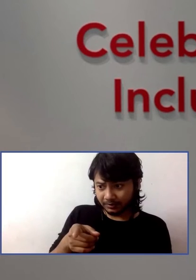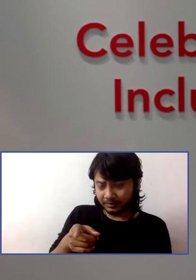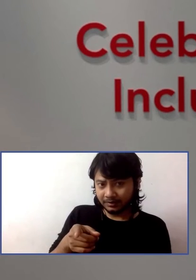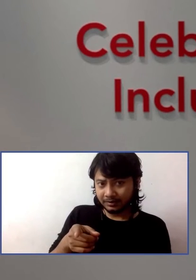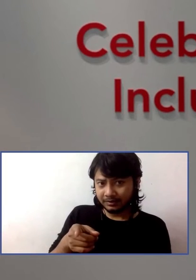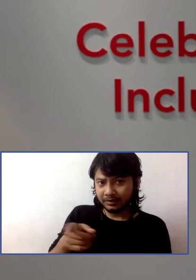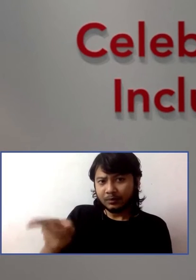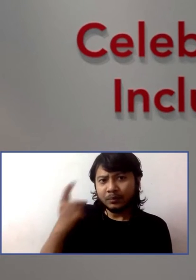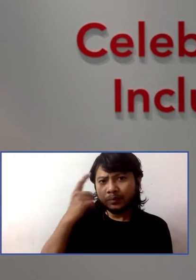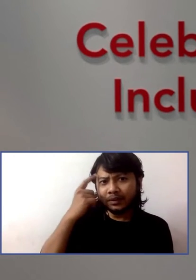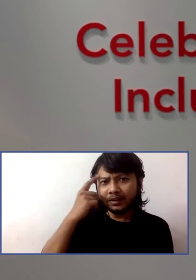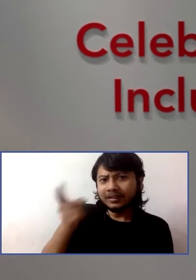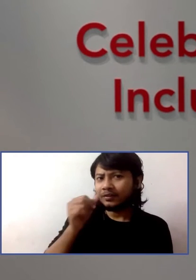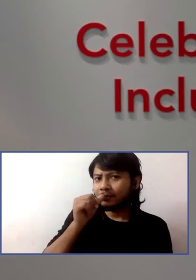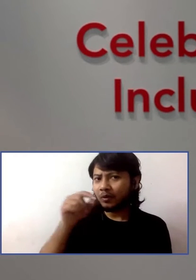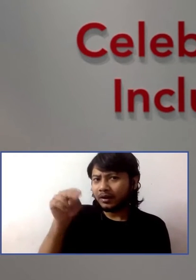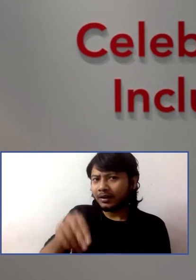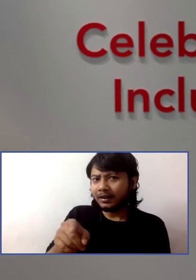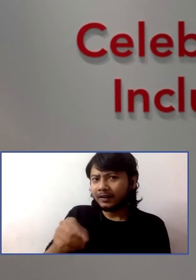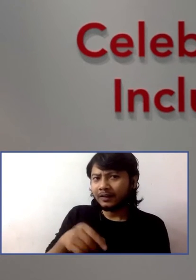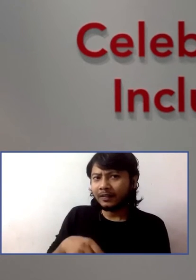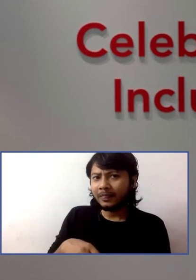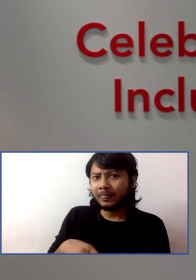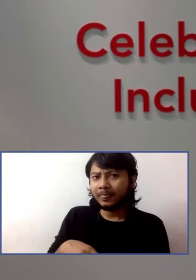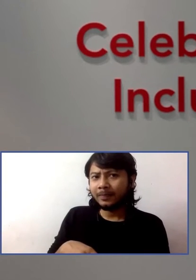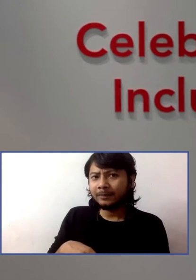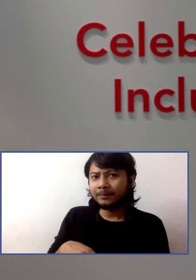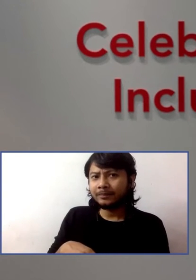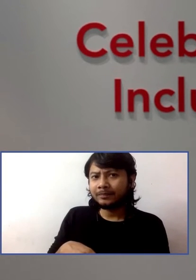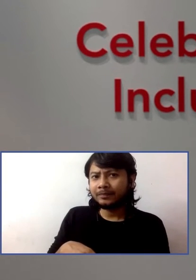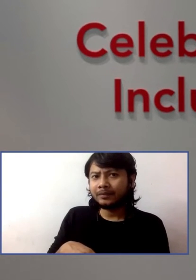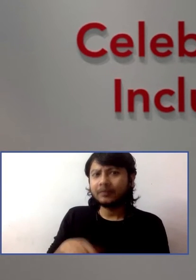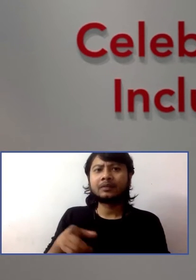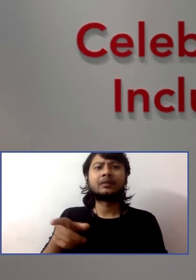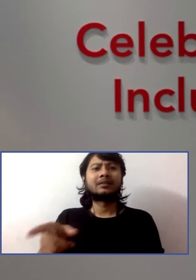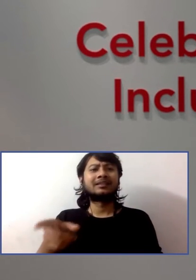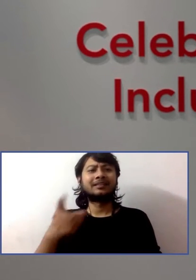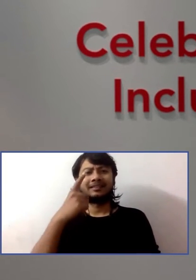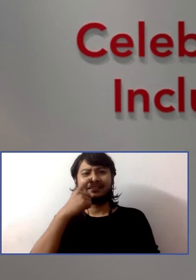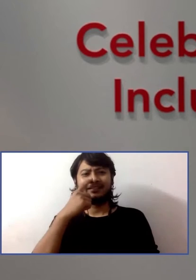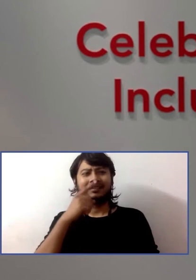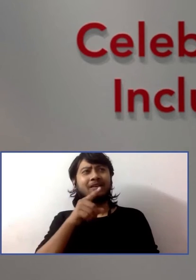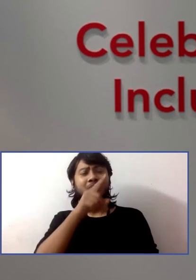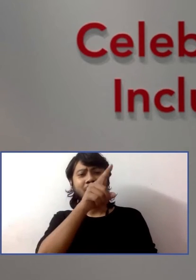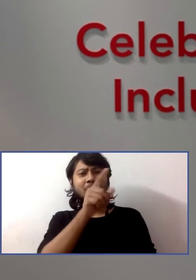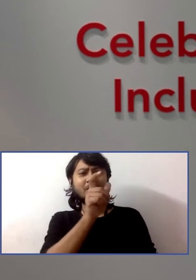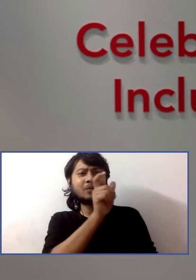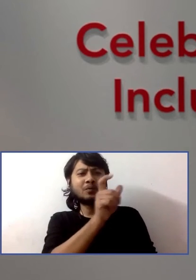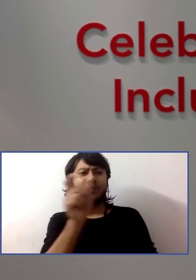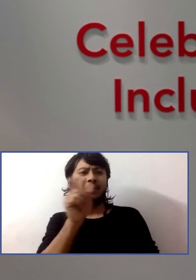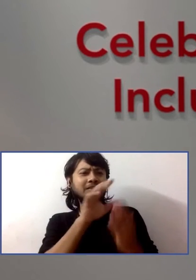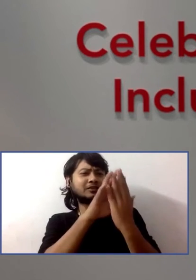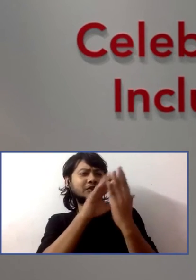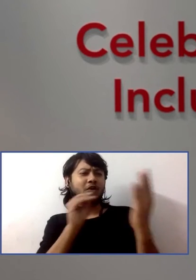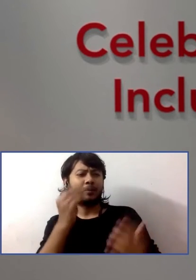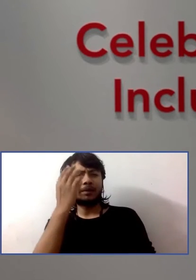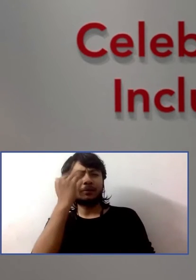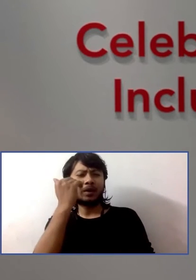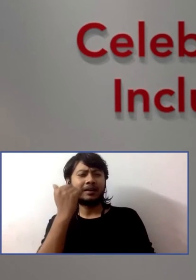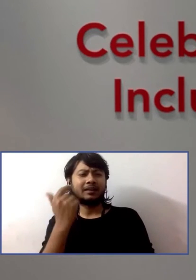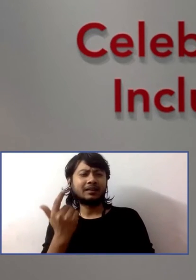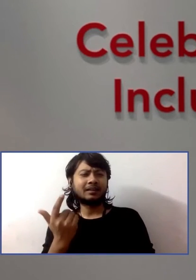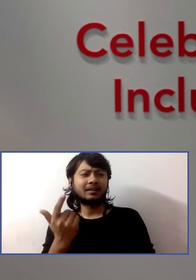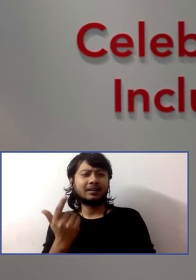Why should she use your words? Why don't give her the opportunity to have language